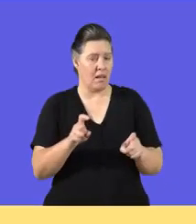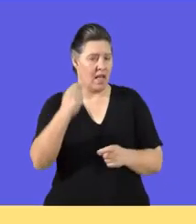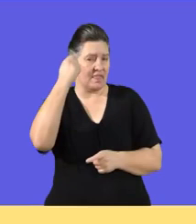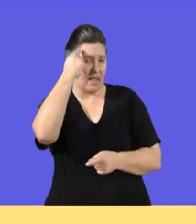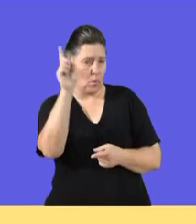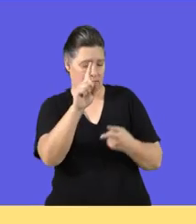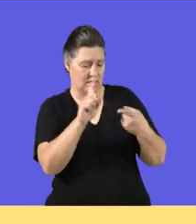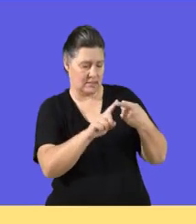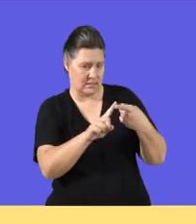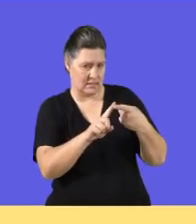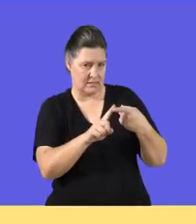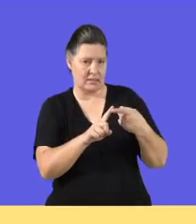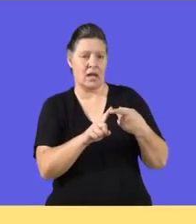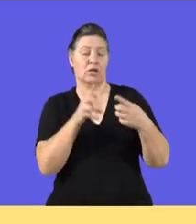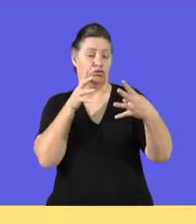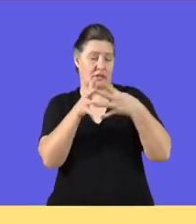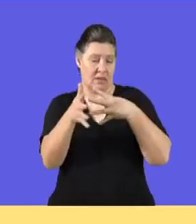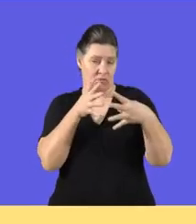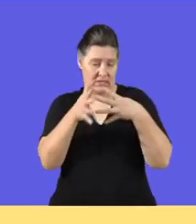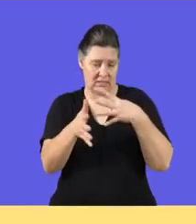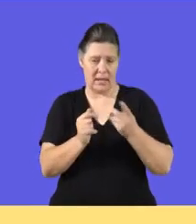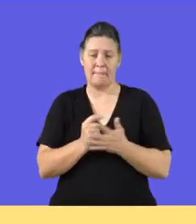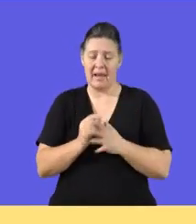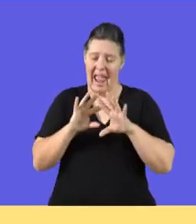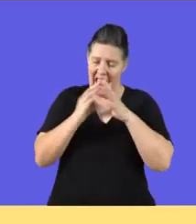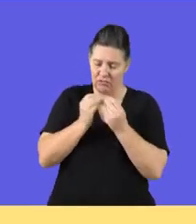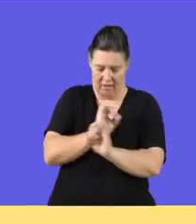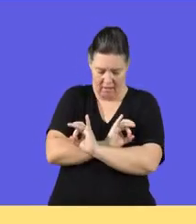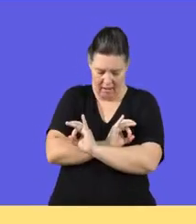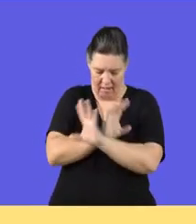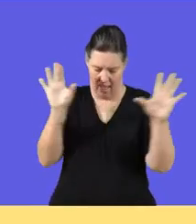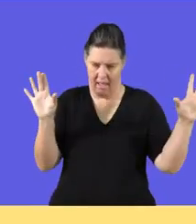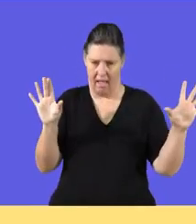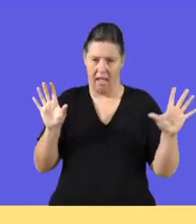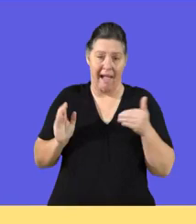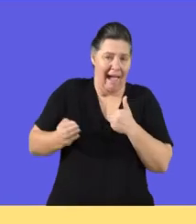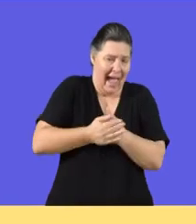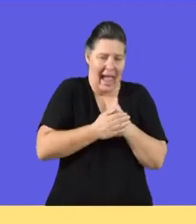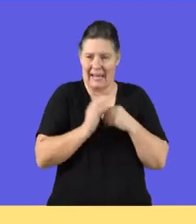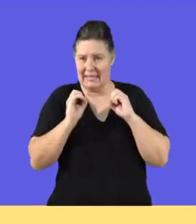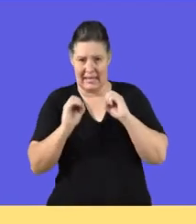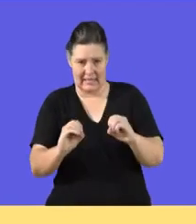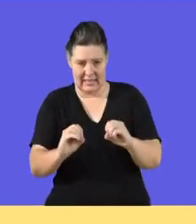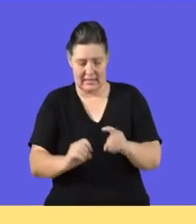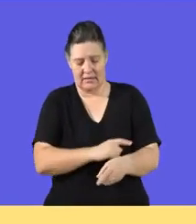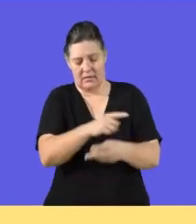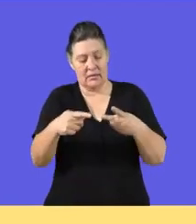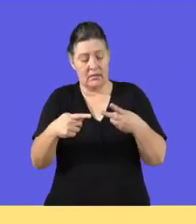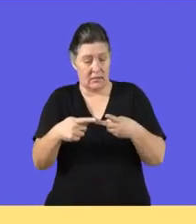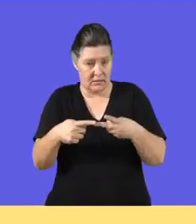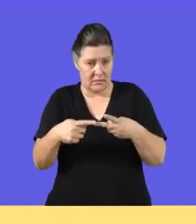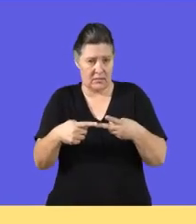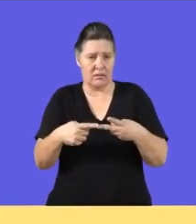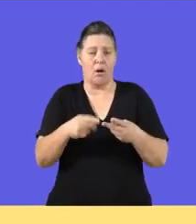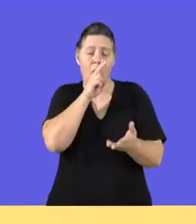principle must David consider? Number one, transparency. That means everything must be clear and that there is nothing to hide.